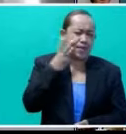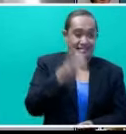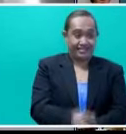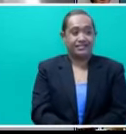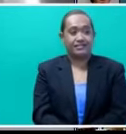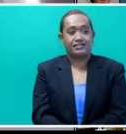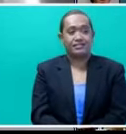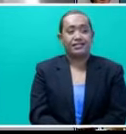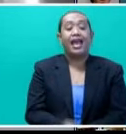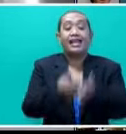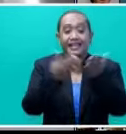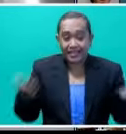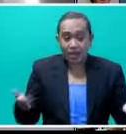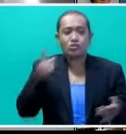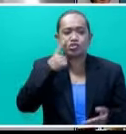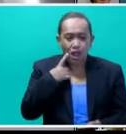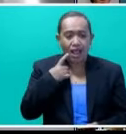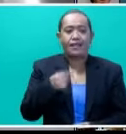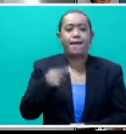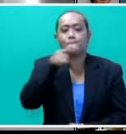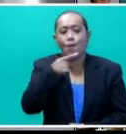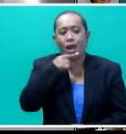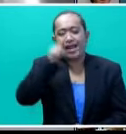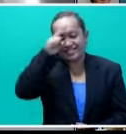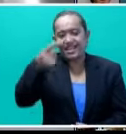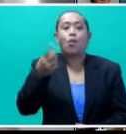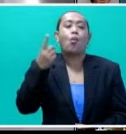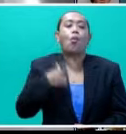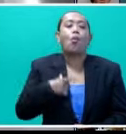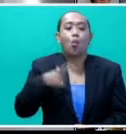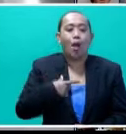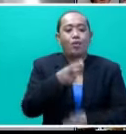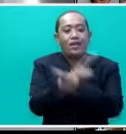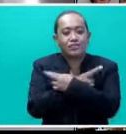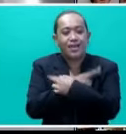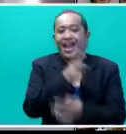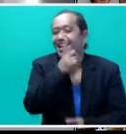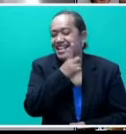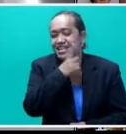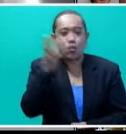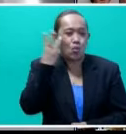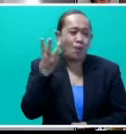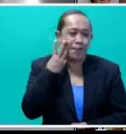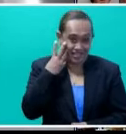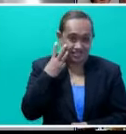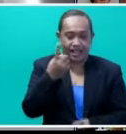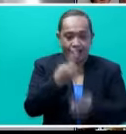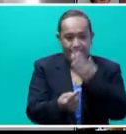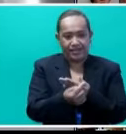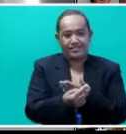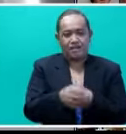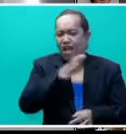make the boy child understand why they need to respect, why is it happening to the girls? It's normal. Nothing to be